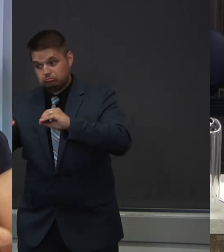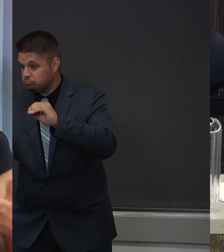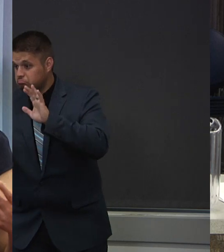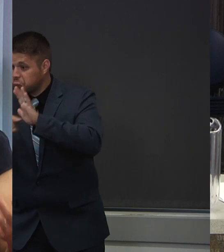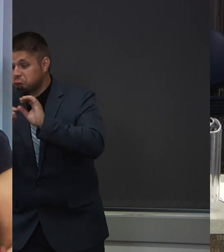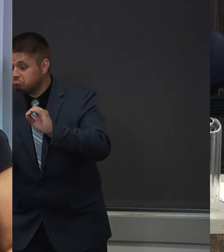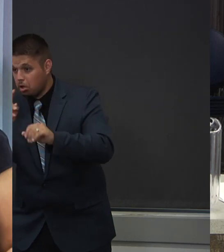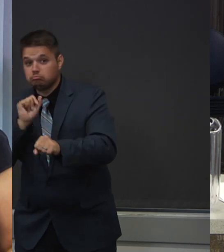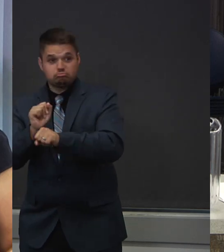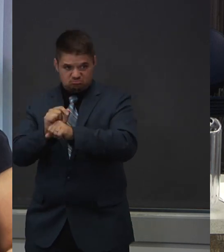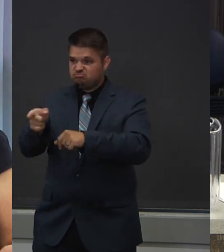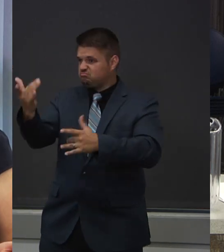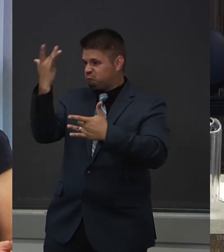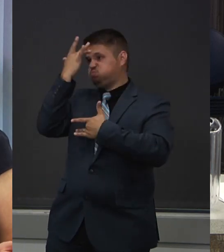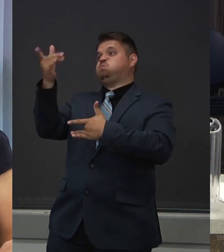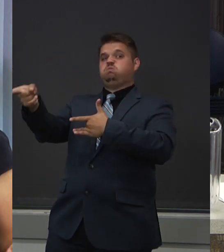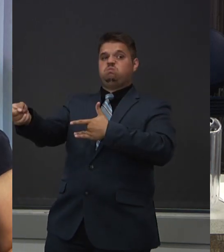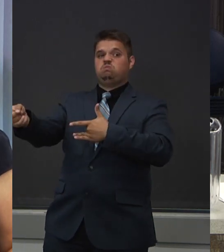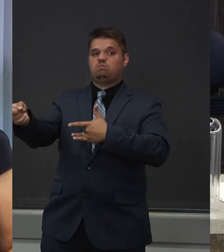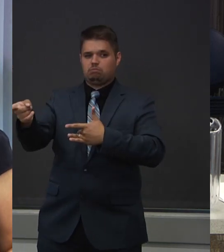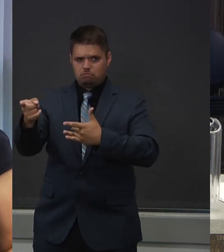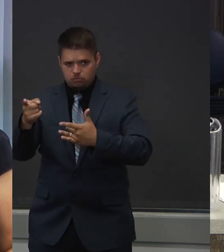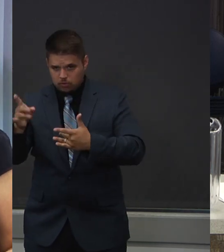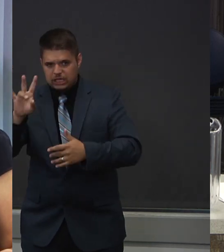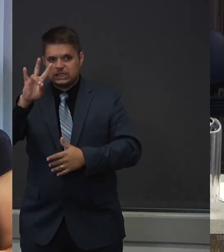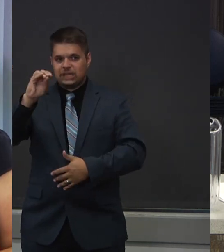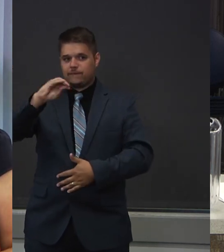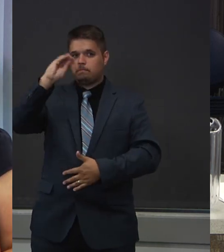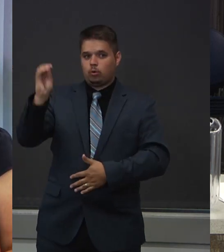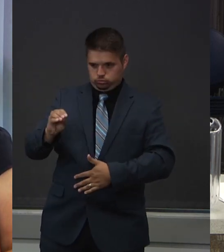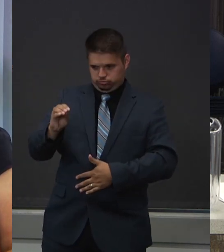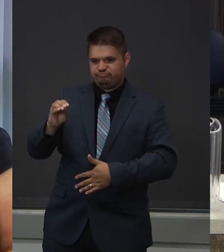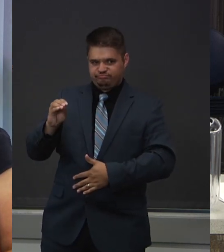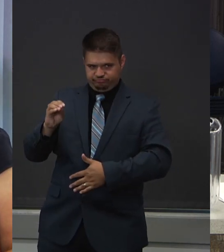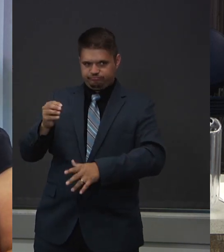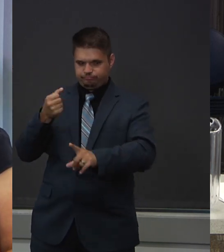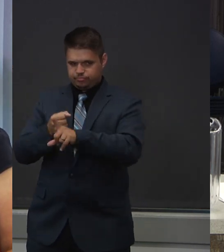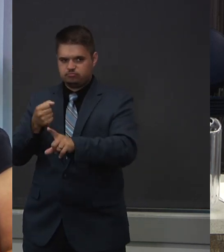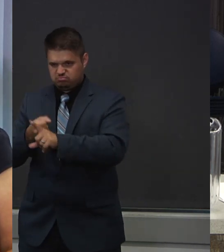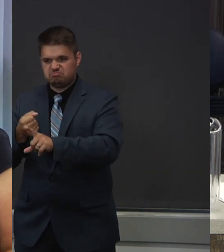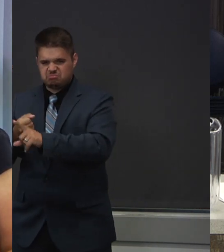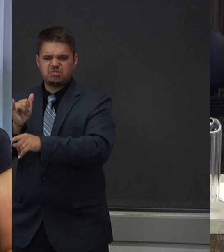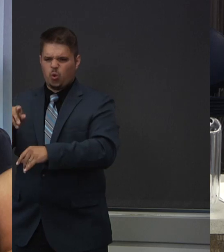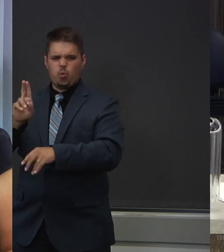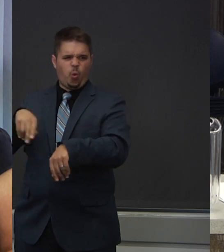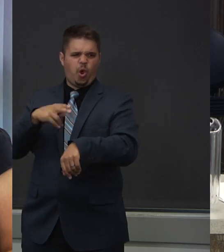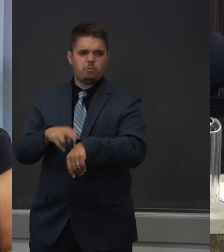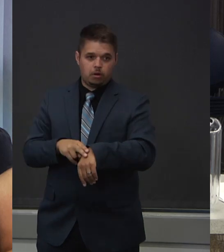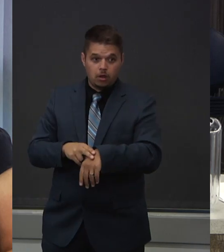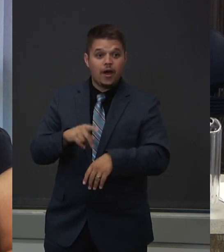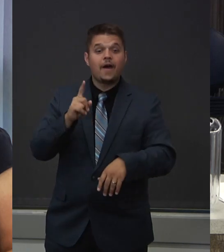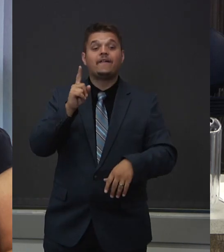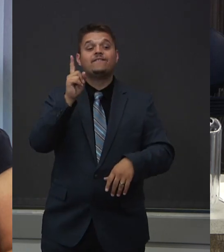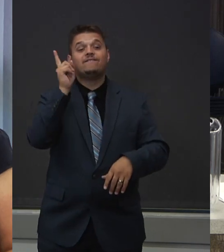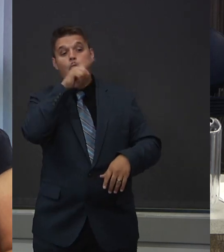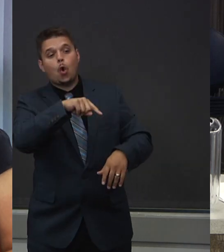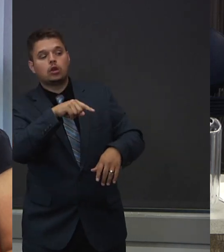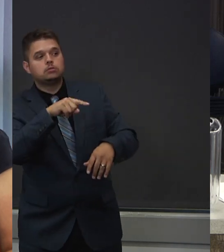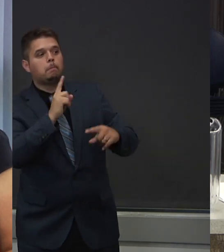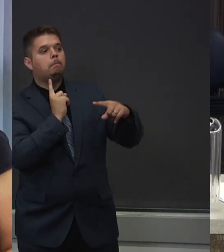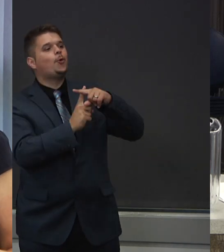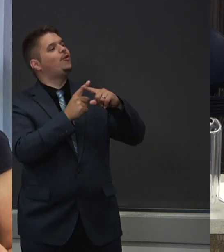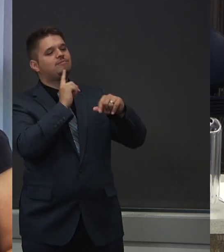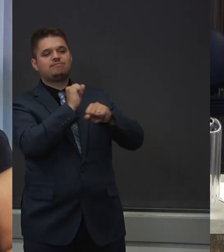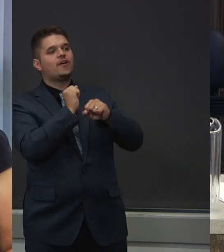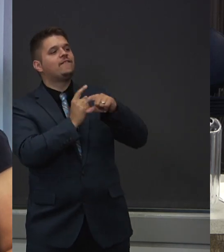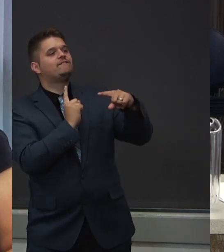In somebody without symptoms, they might be more common. False positives are very, very rare. And so